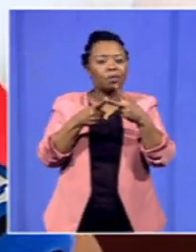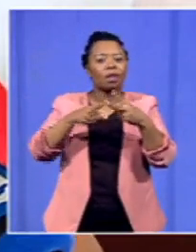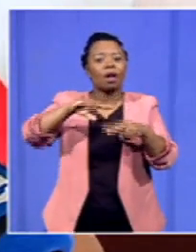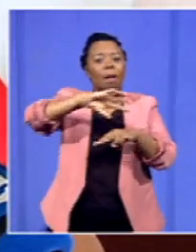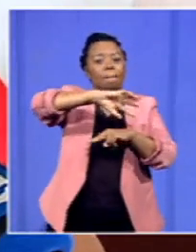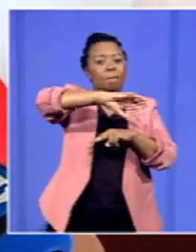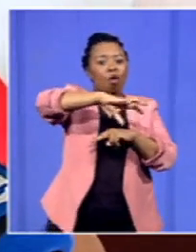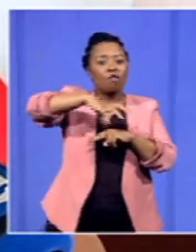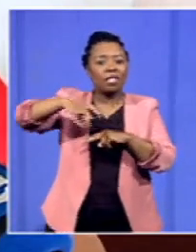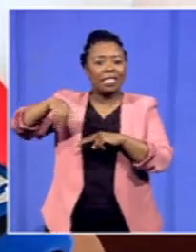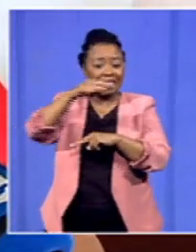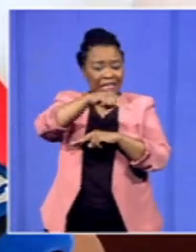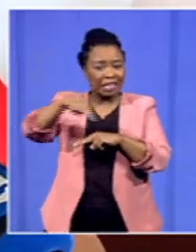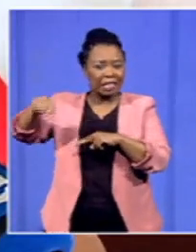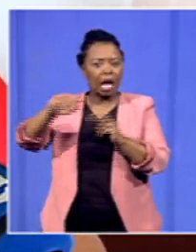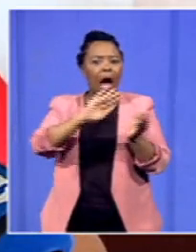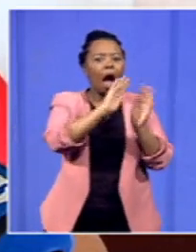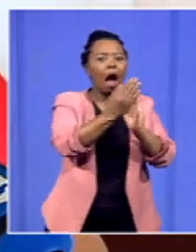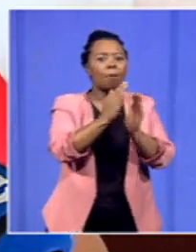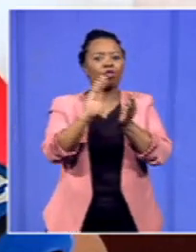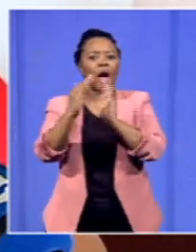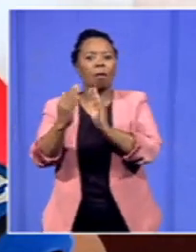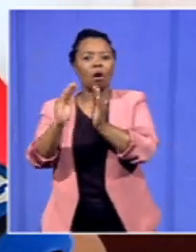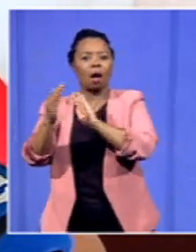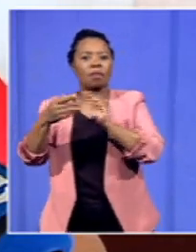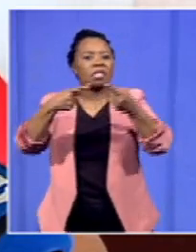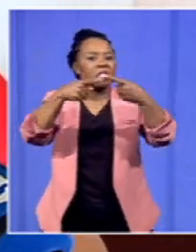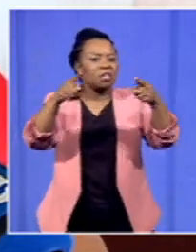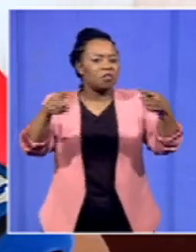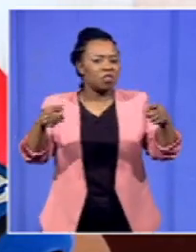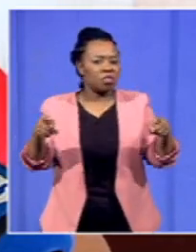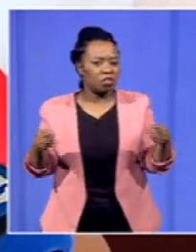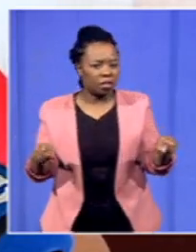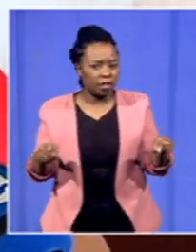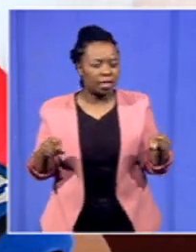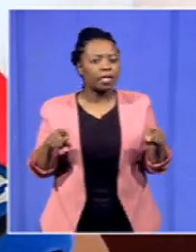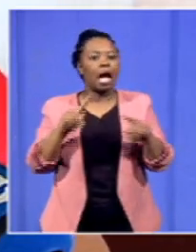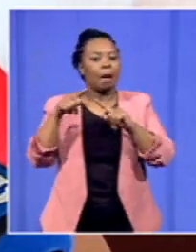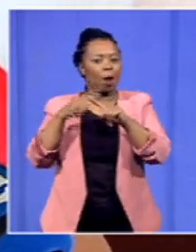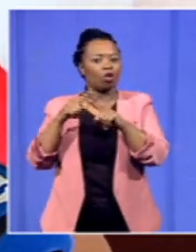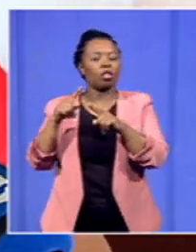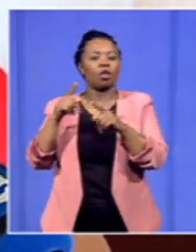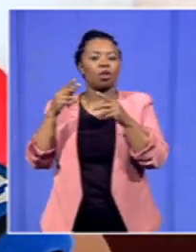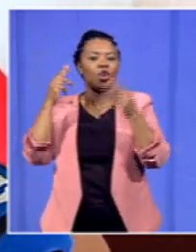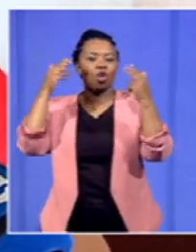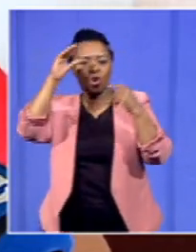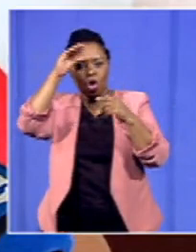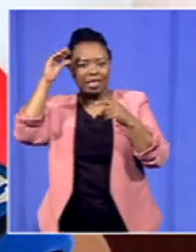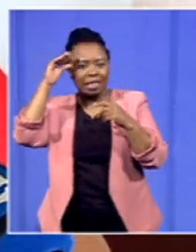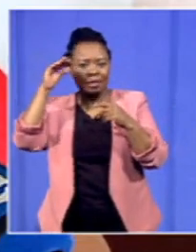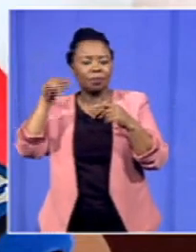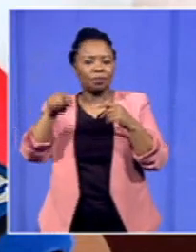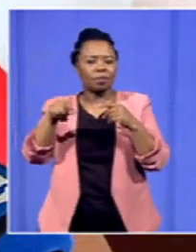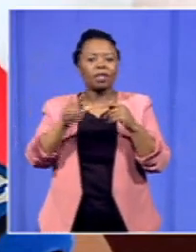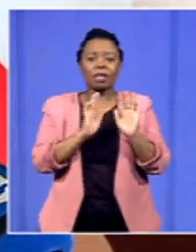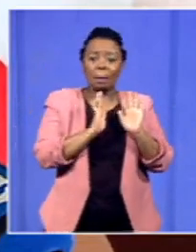they implement different approaches as far as the funding of nursing is concerned so in this regard it is for those who are here in